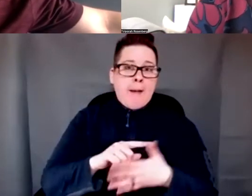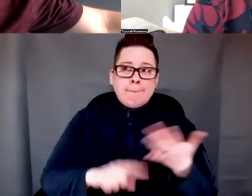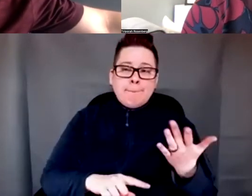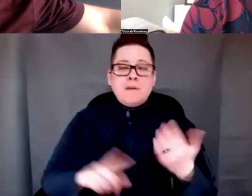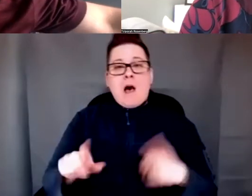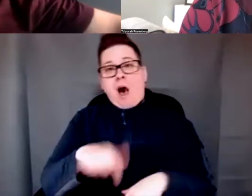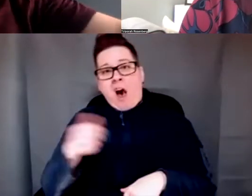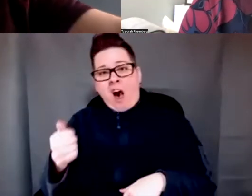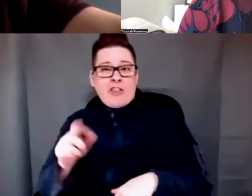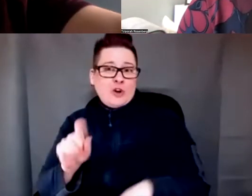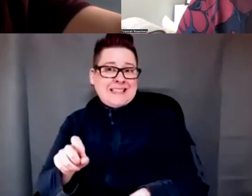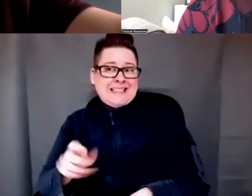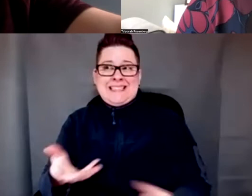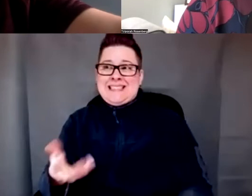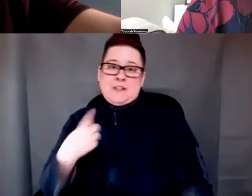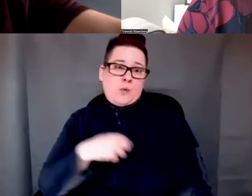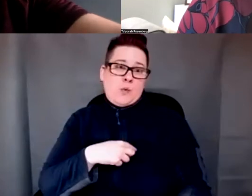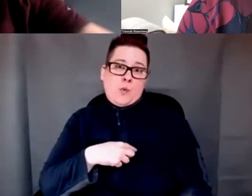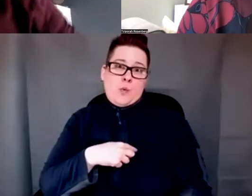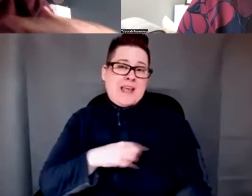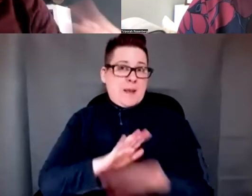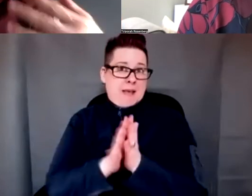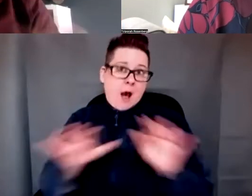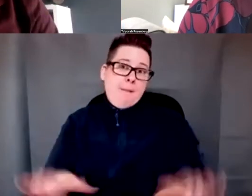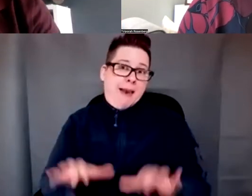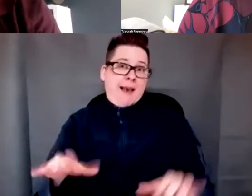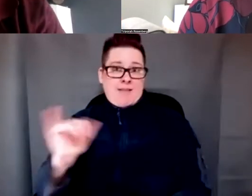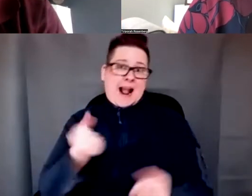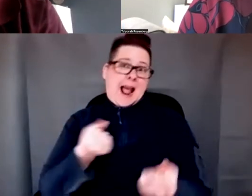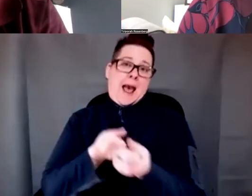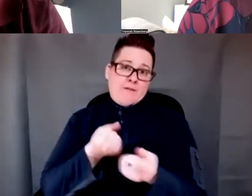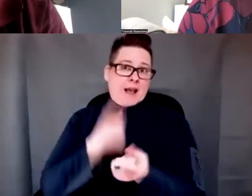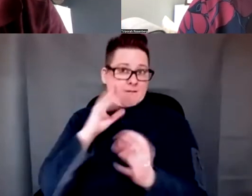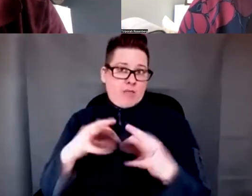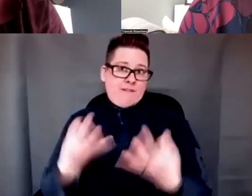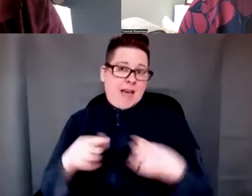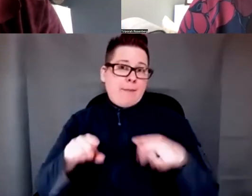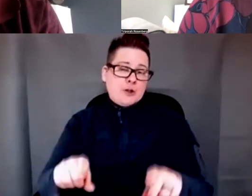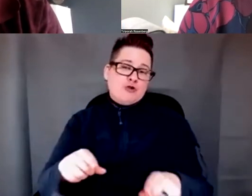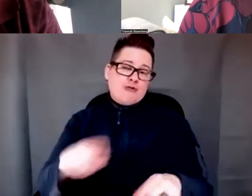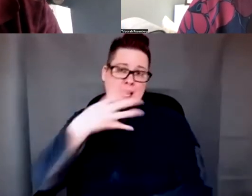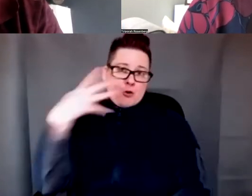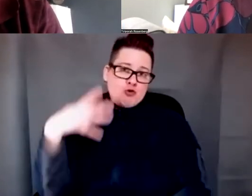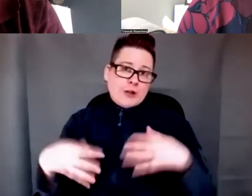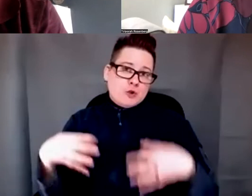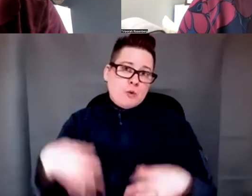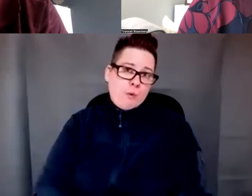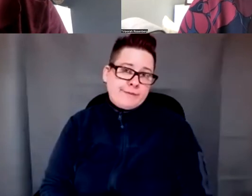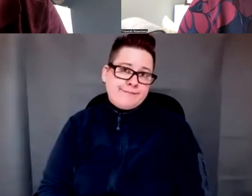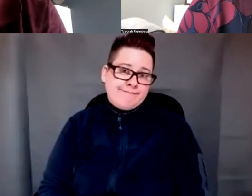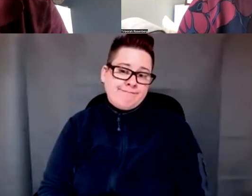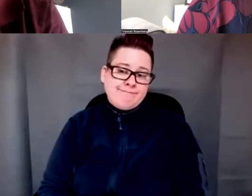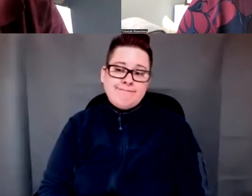In other, we need to become very active, like he's advocating for families in immigration court. So I think our